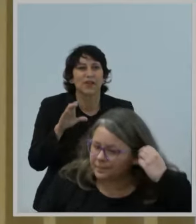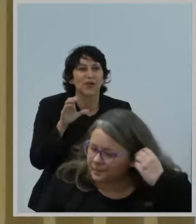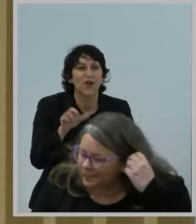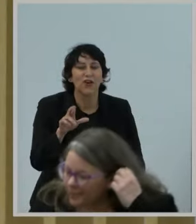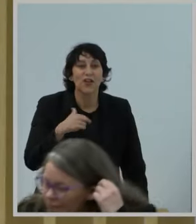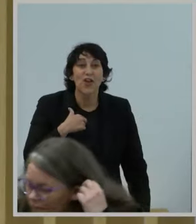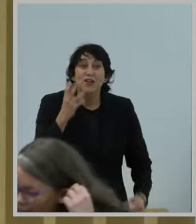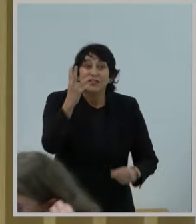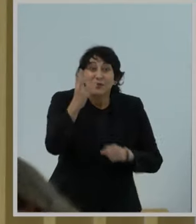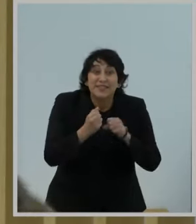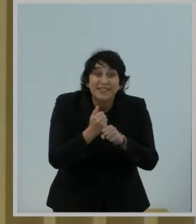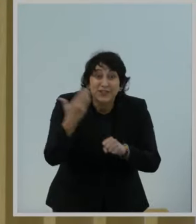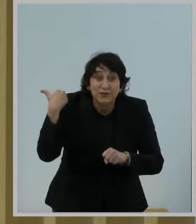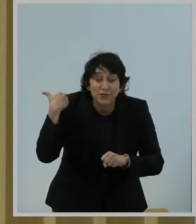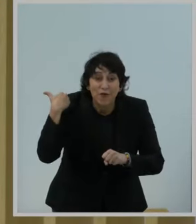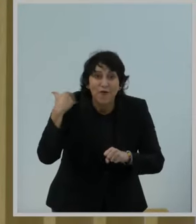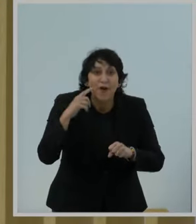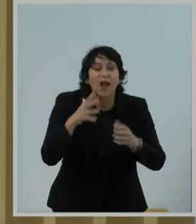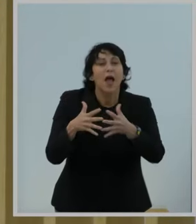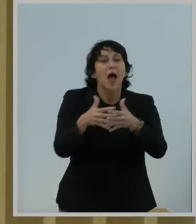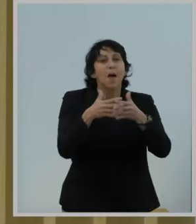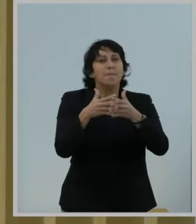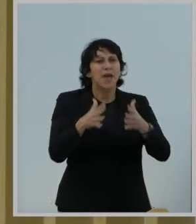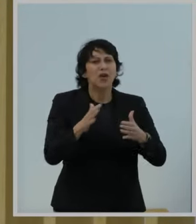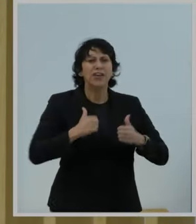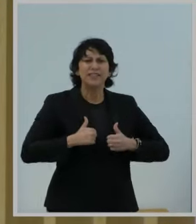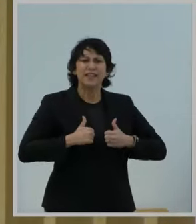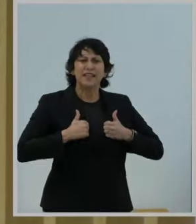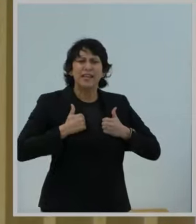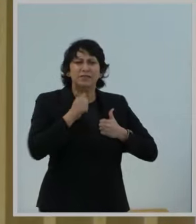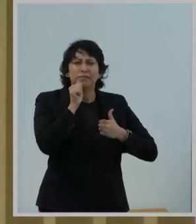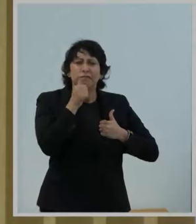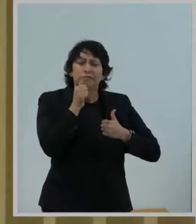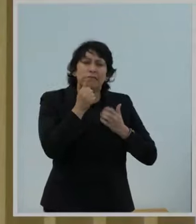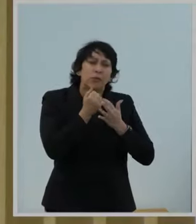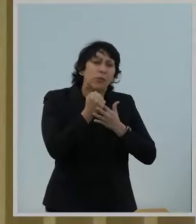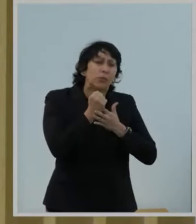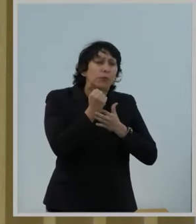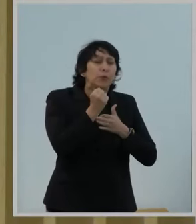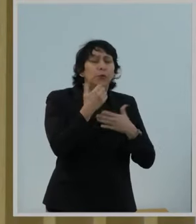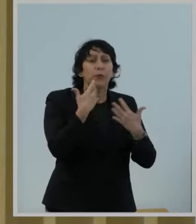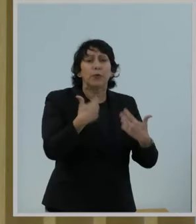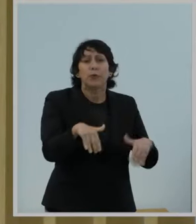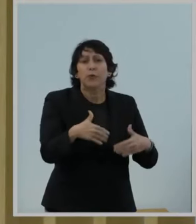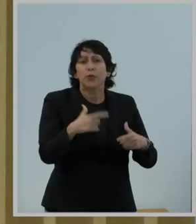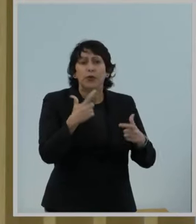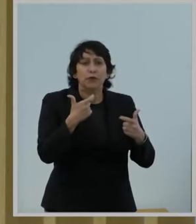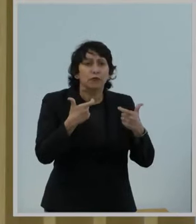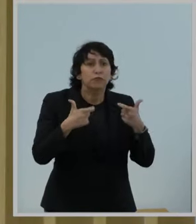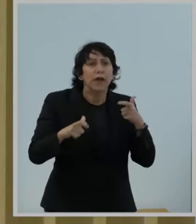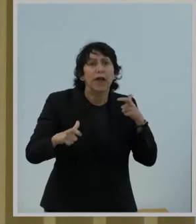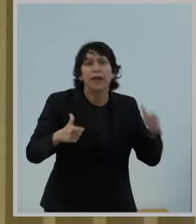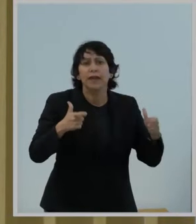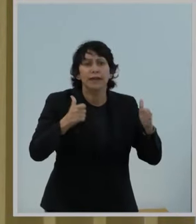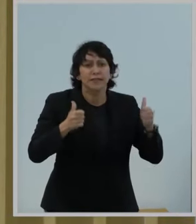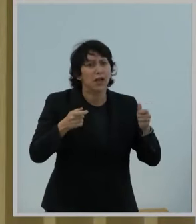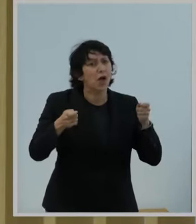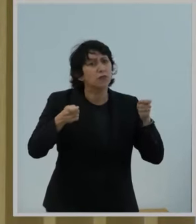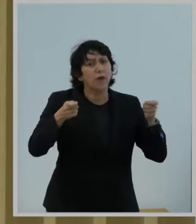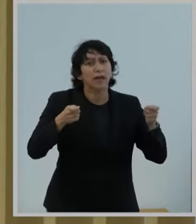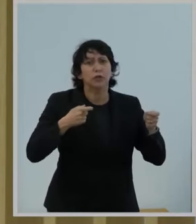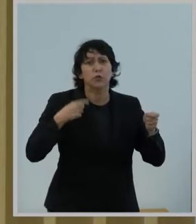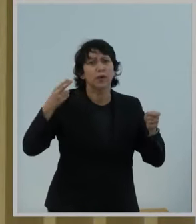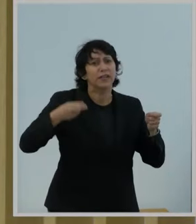Six years ago, Americans lived through one of the greatest hoaxes in regulatory history.